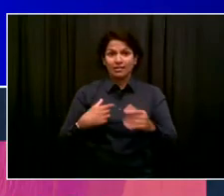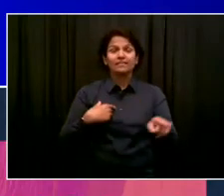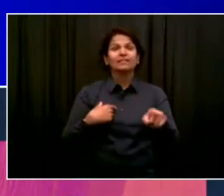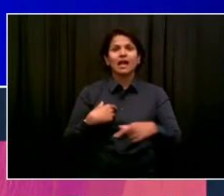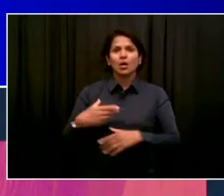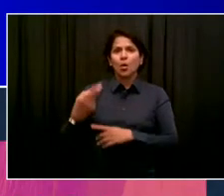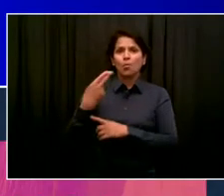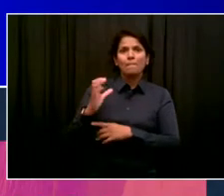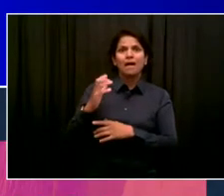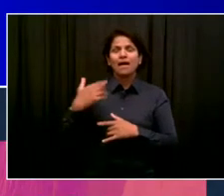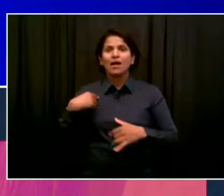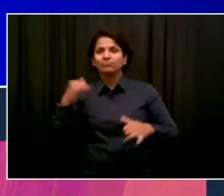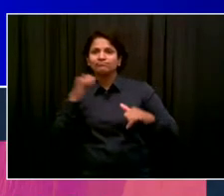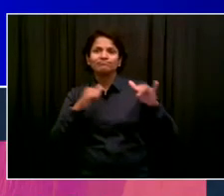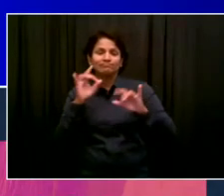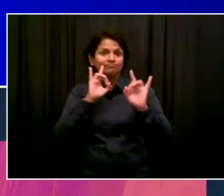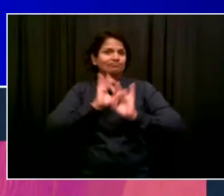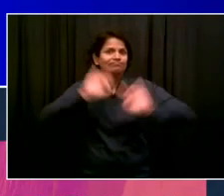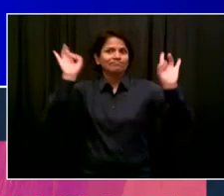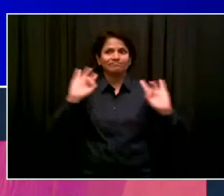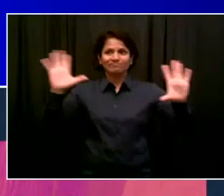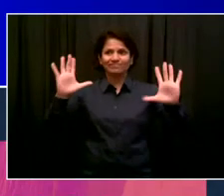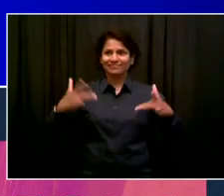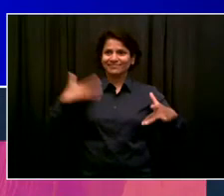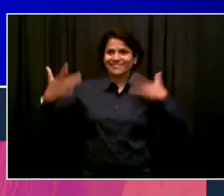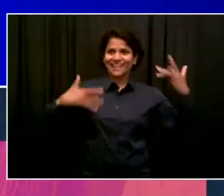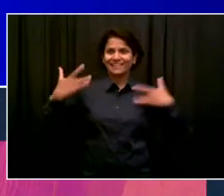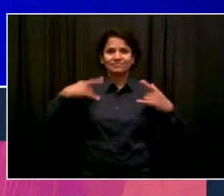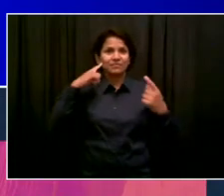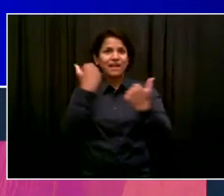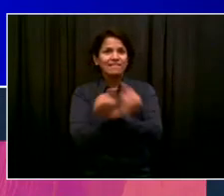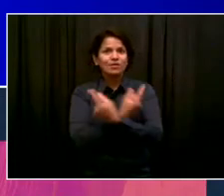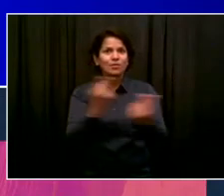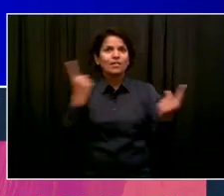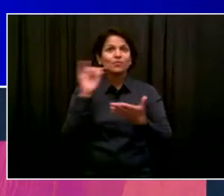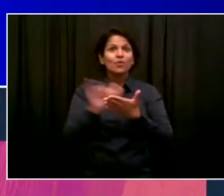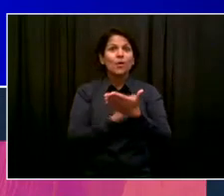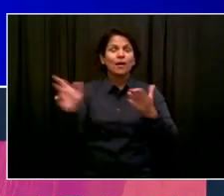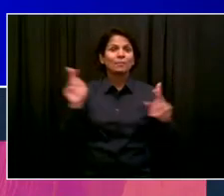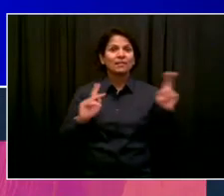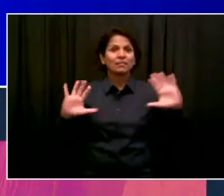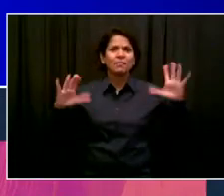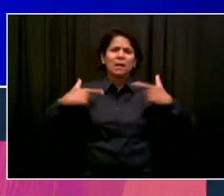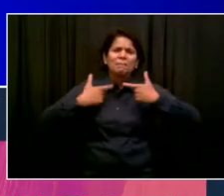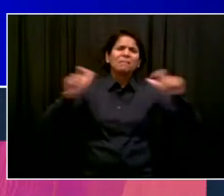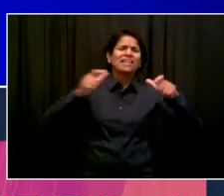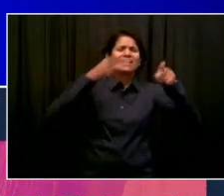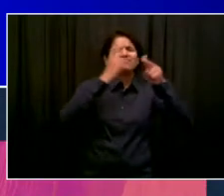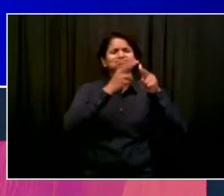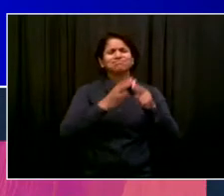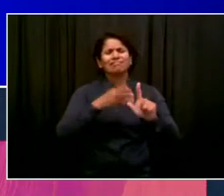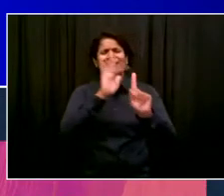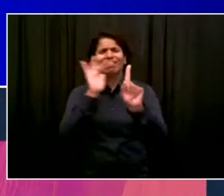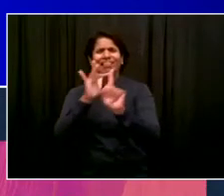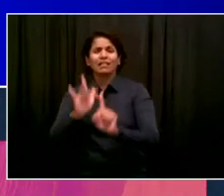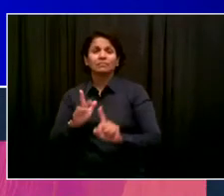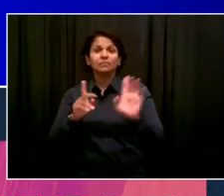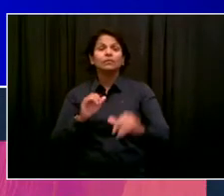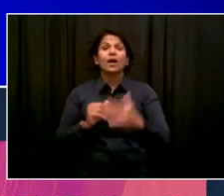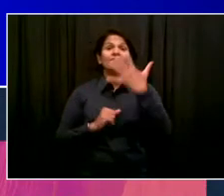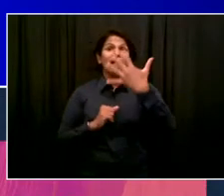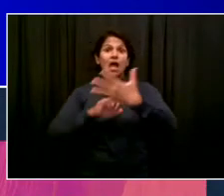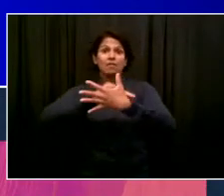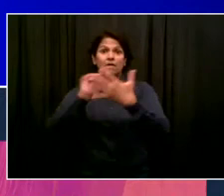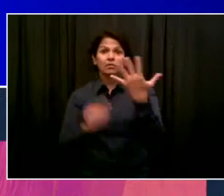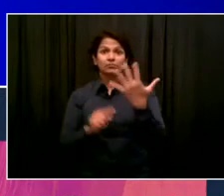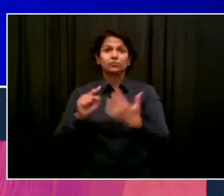KRS-One in the Bronx, Raekwon and Ghostface Kill on Staten Island, Big Daddy Kane and designer in Brooklyn, George Clinton and the P